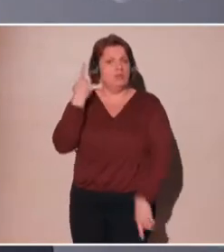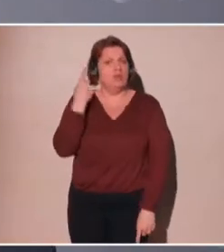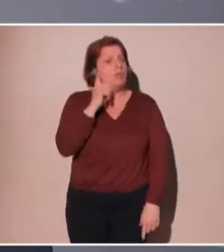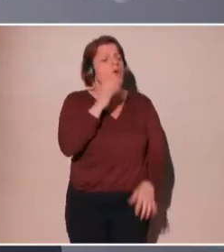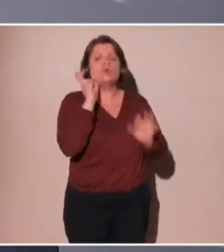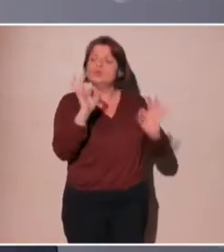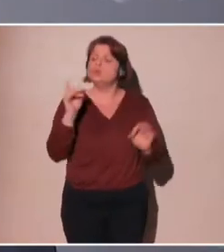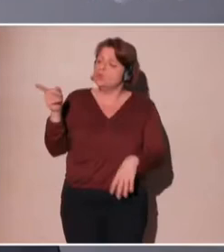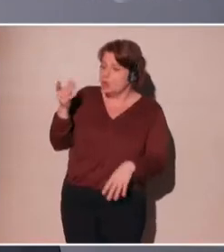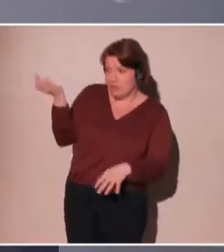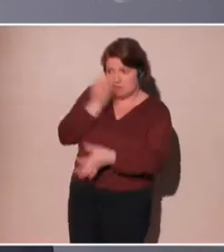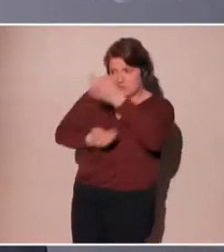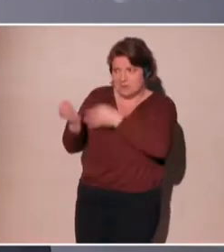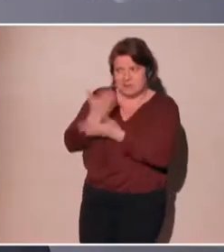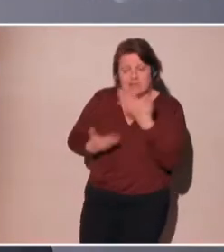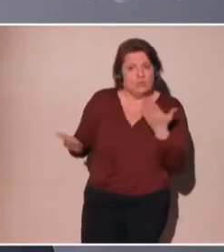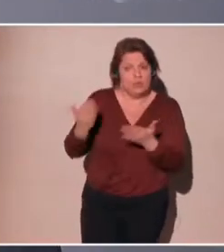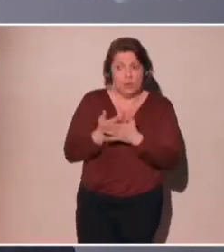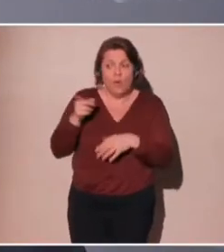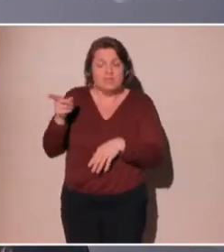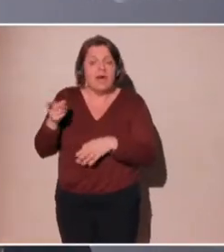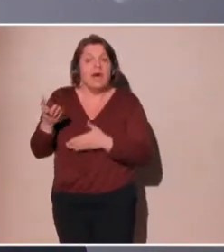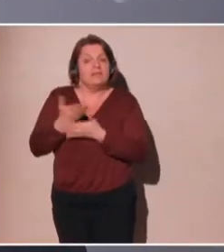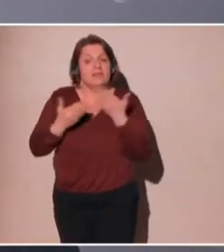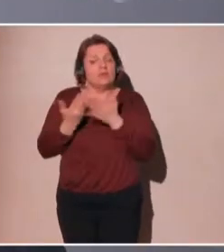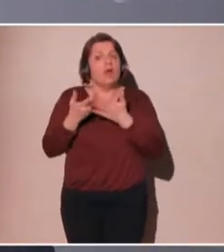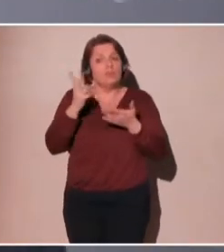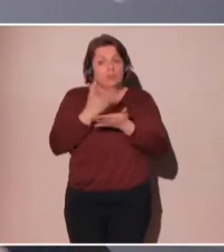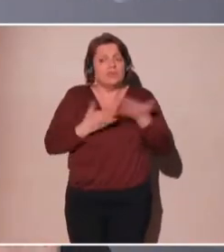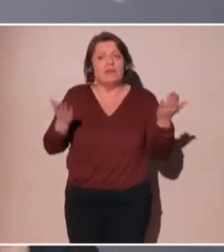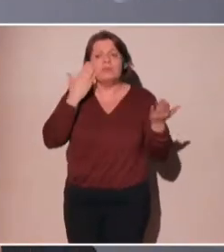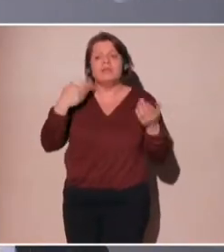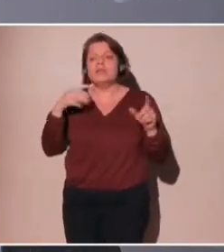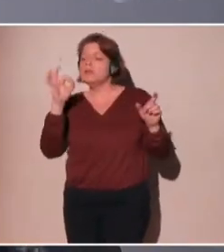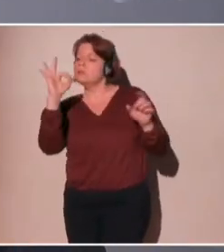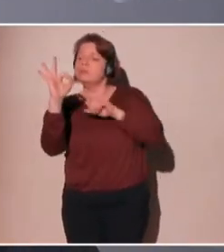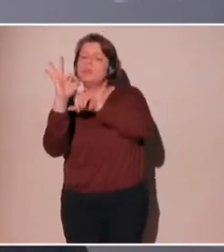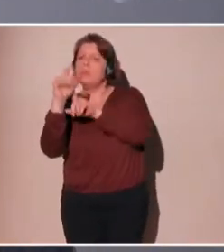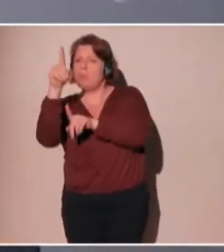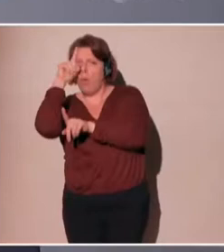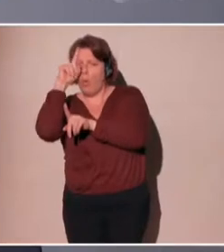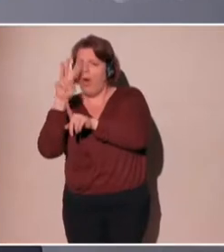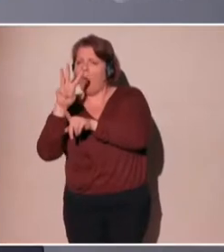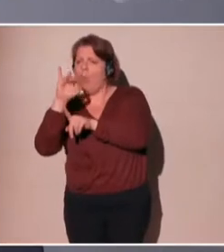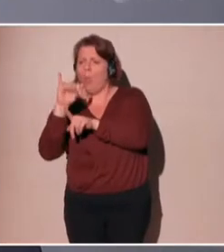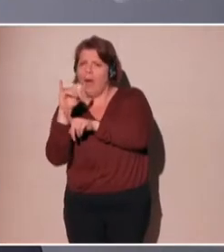the criteria. As you said, Professor, obviously if I had a big why